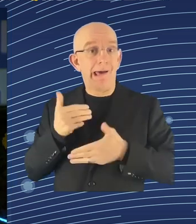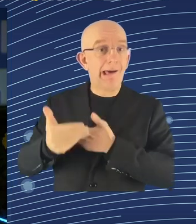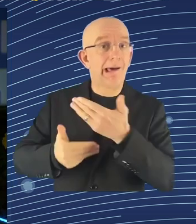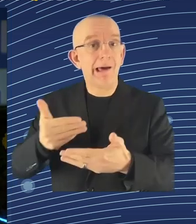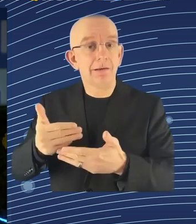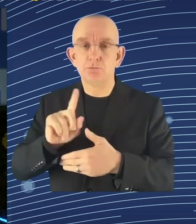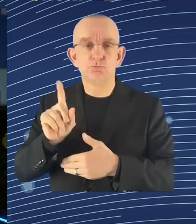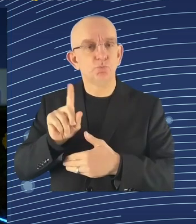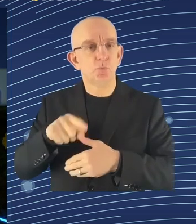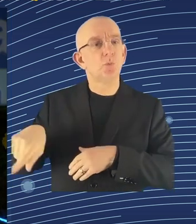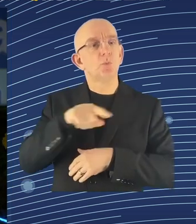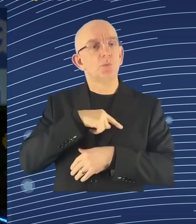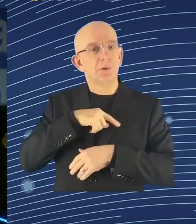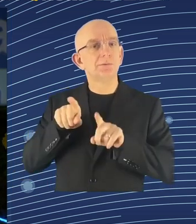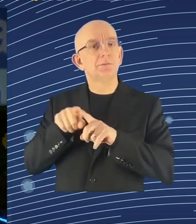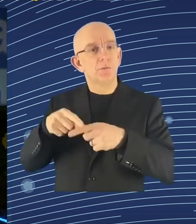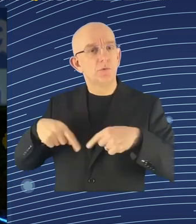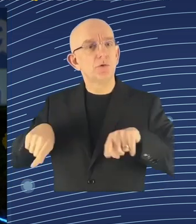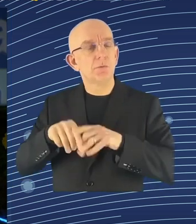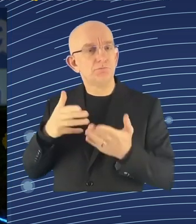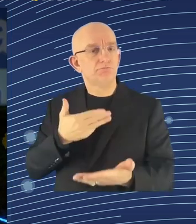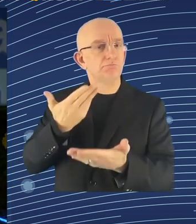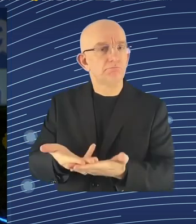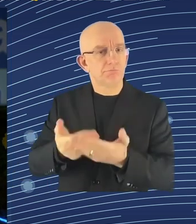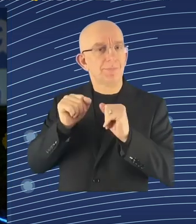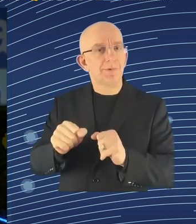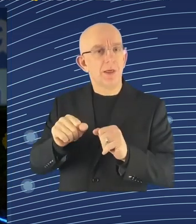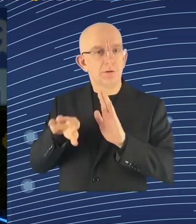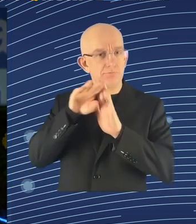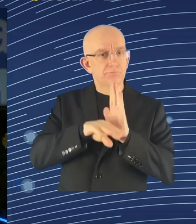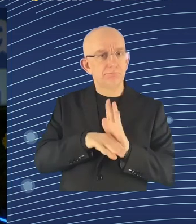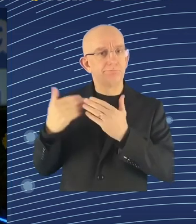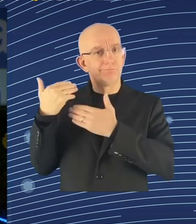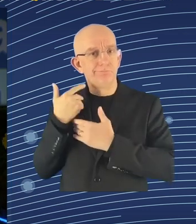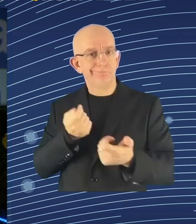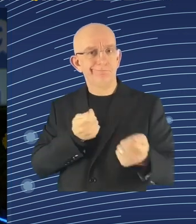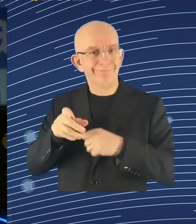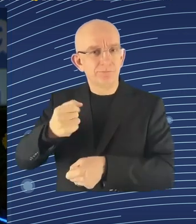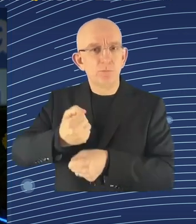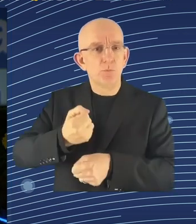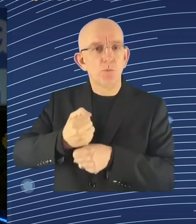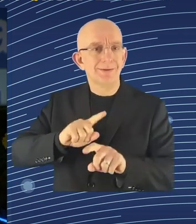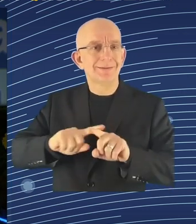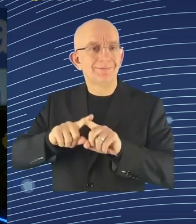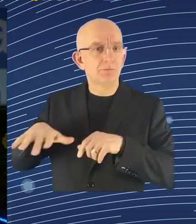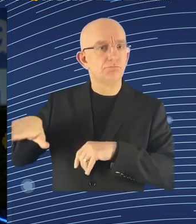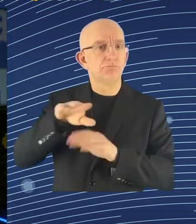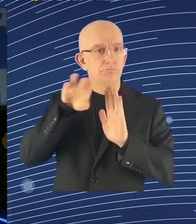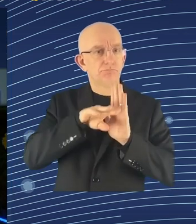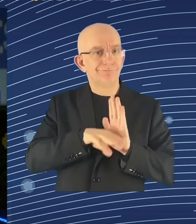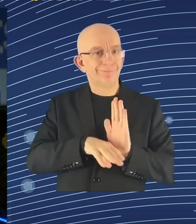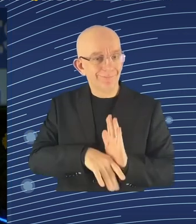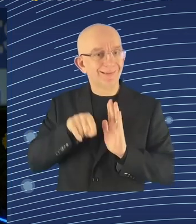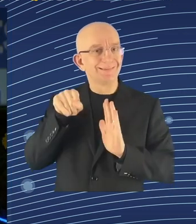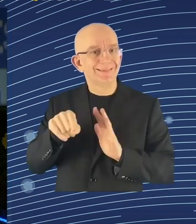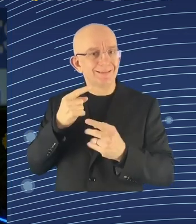European Parliament and the Council, is already a first important step. It puts forward a new set of rights and